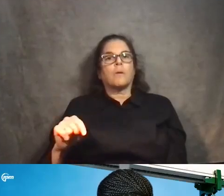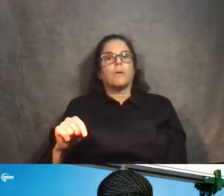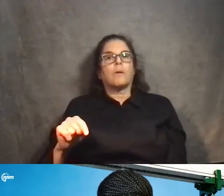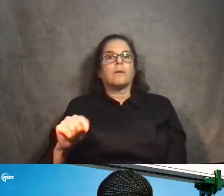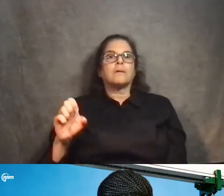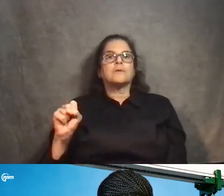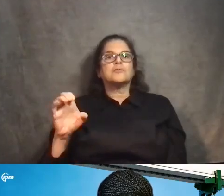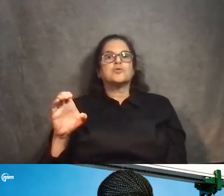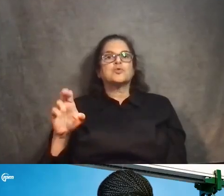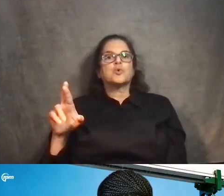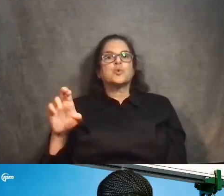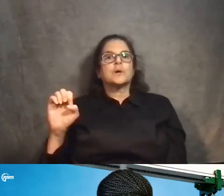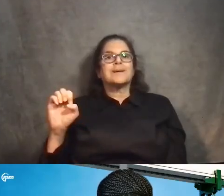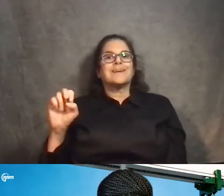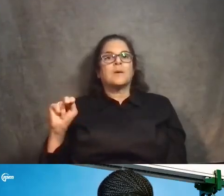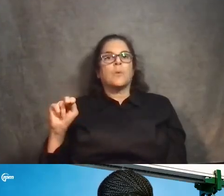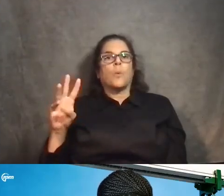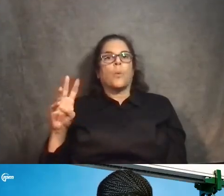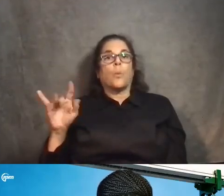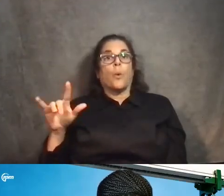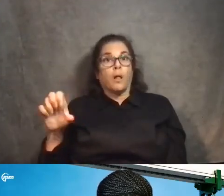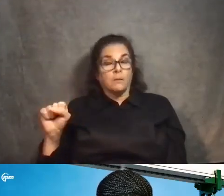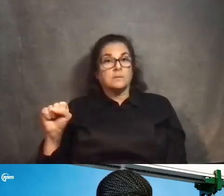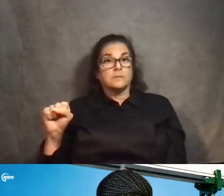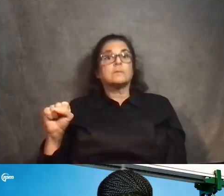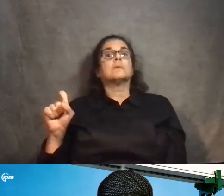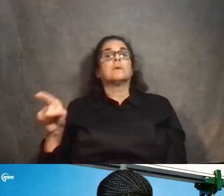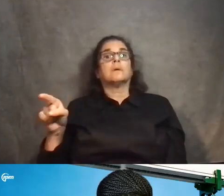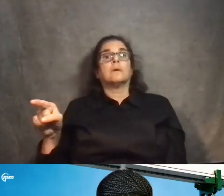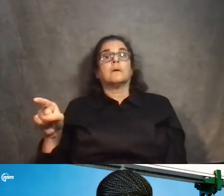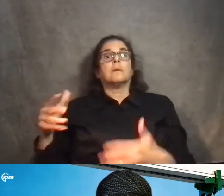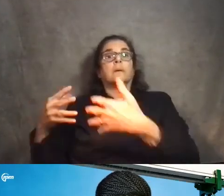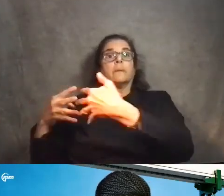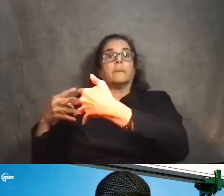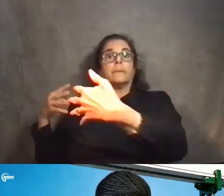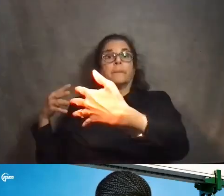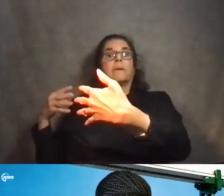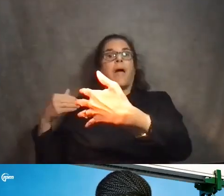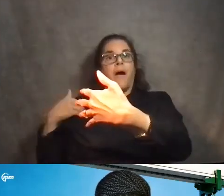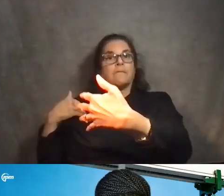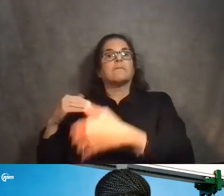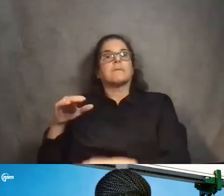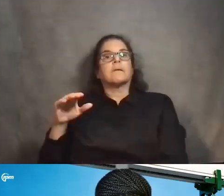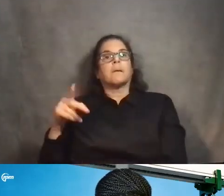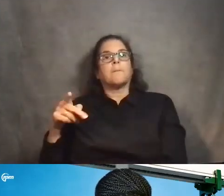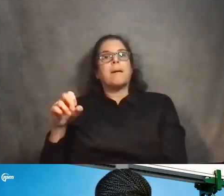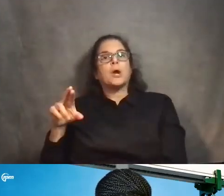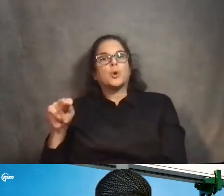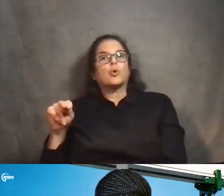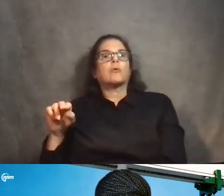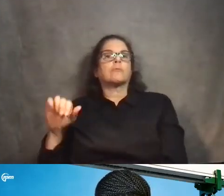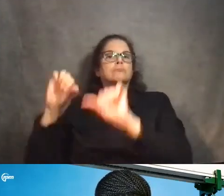screen walls, but the walls that enclose the existing embankment, those also have a form liner pattern. So there will be some architectural